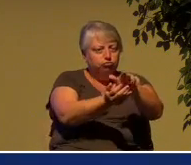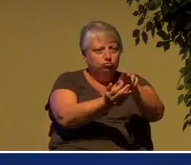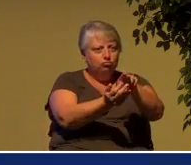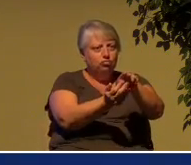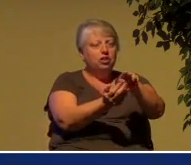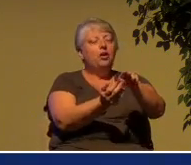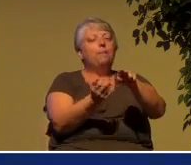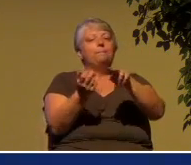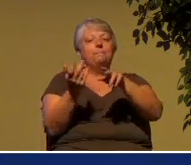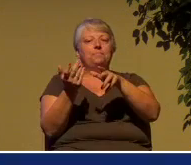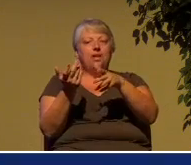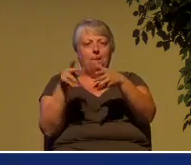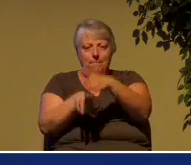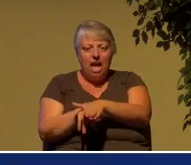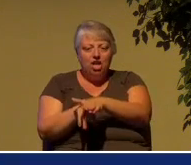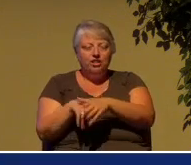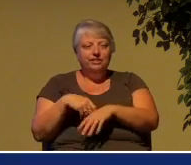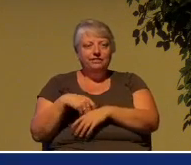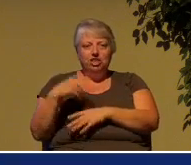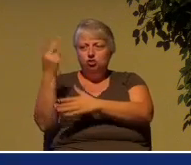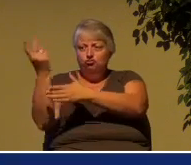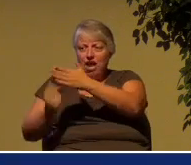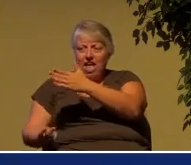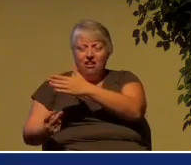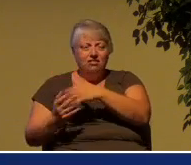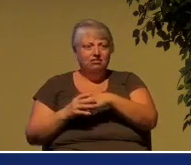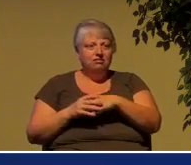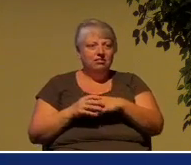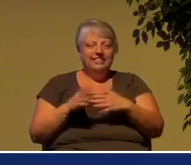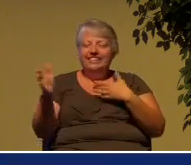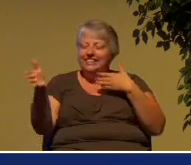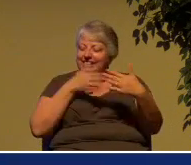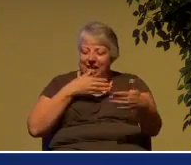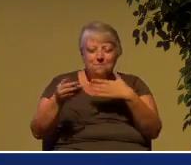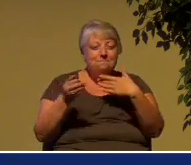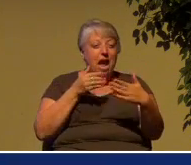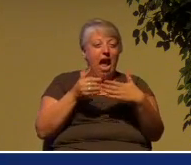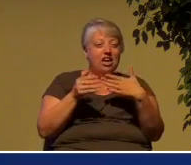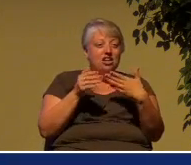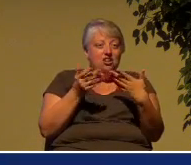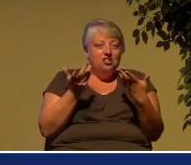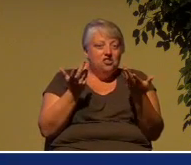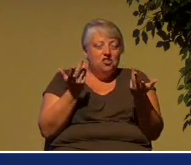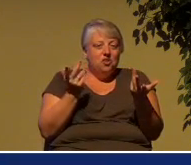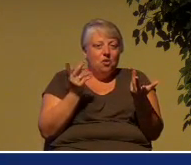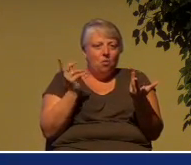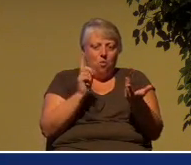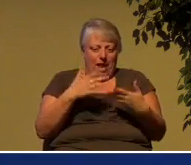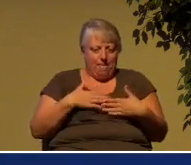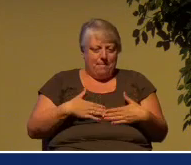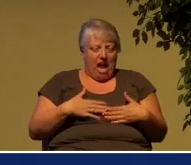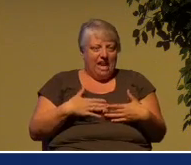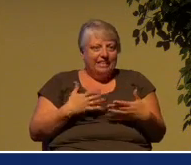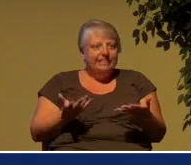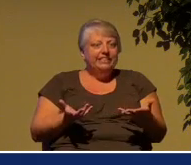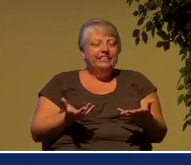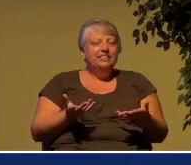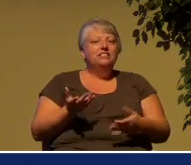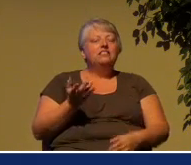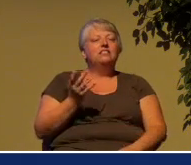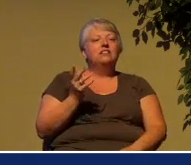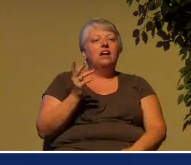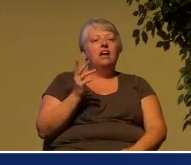to come to life. And on that day, those whose names are not written in the book of life,